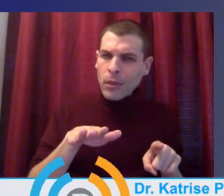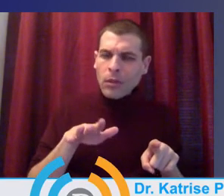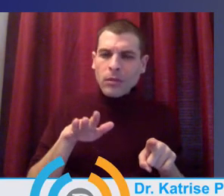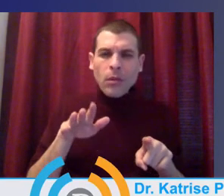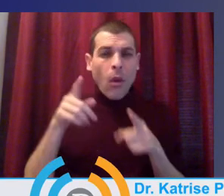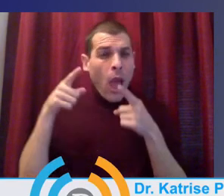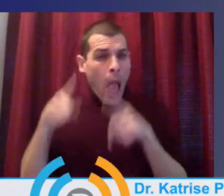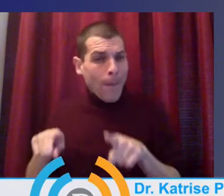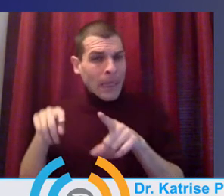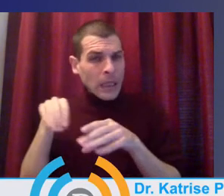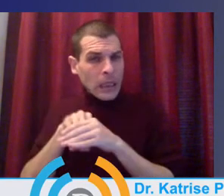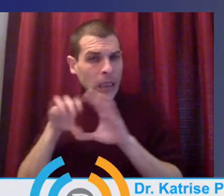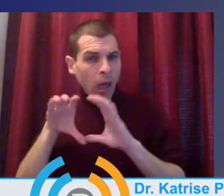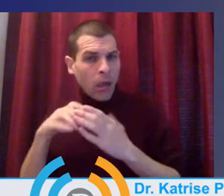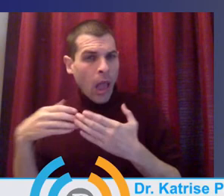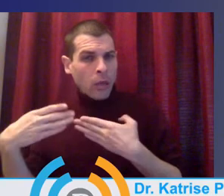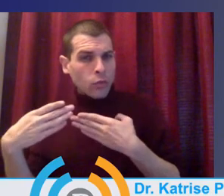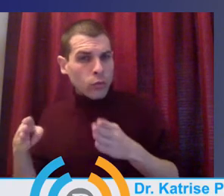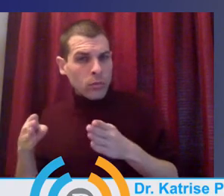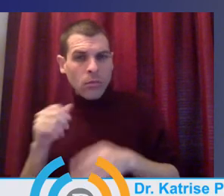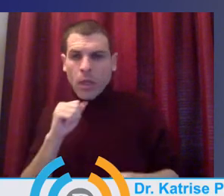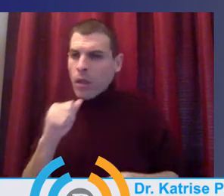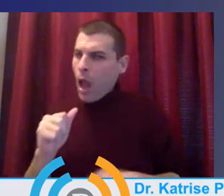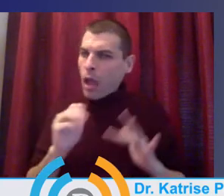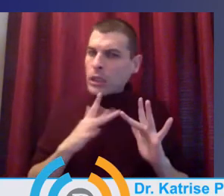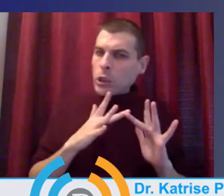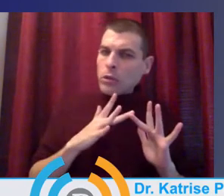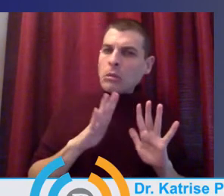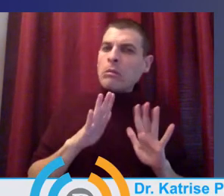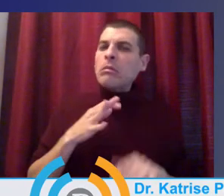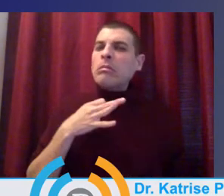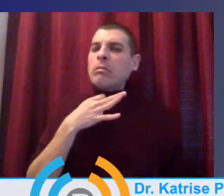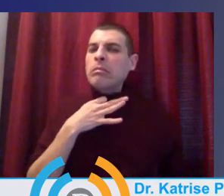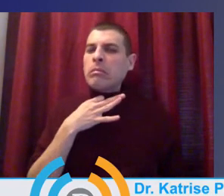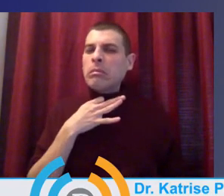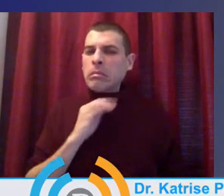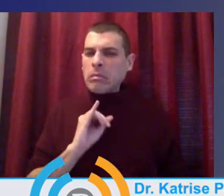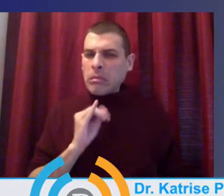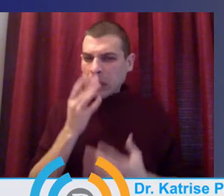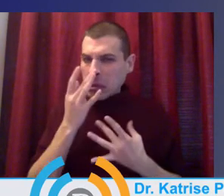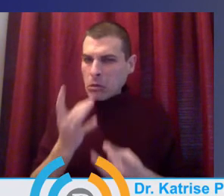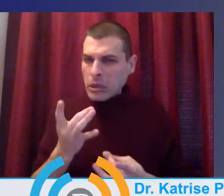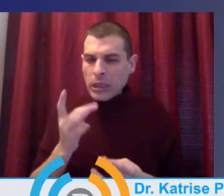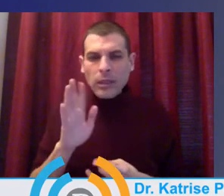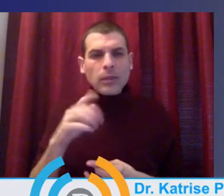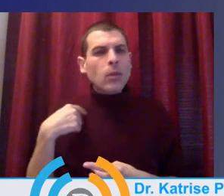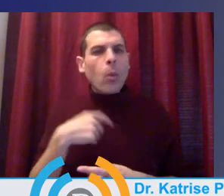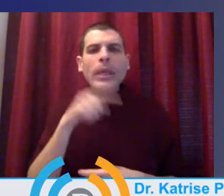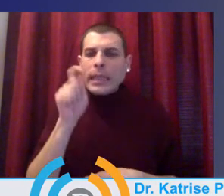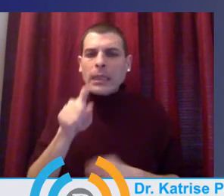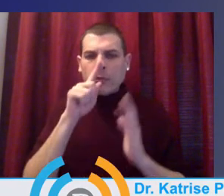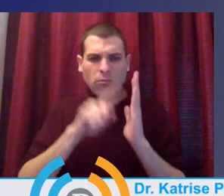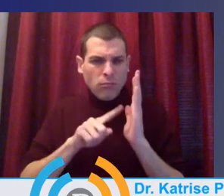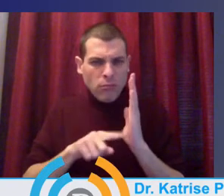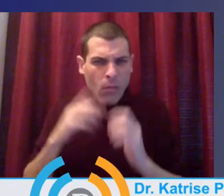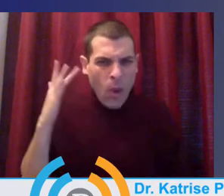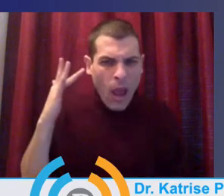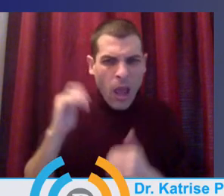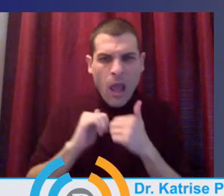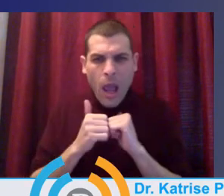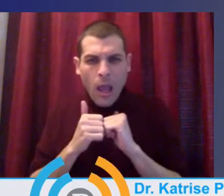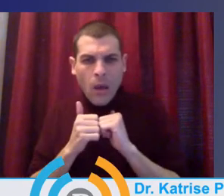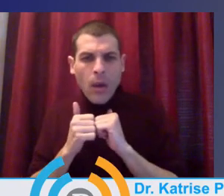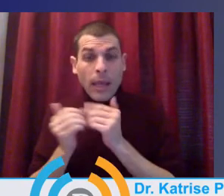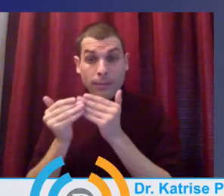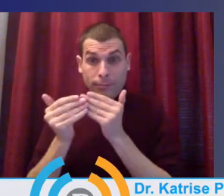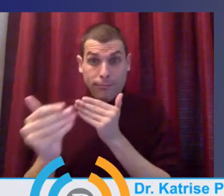Uh, in the sense that as we look at our structures, I think we have to look at implementing what we've passed, what we've